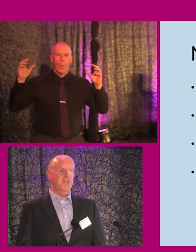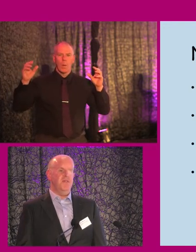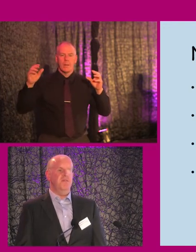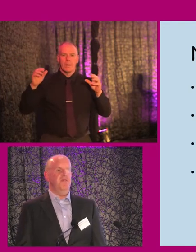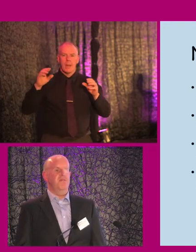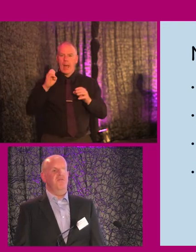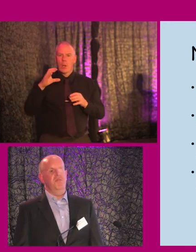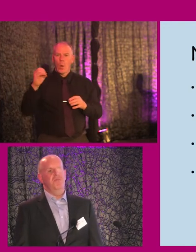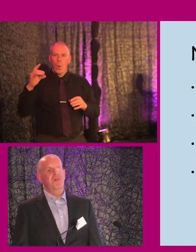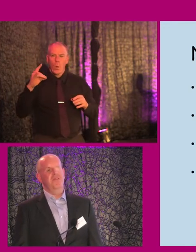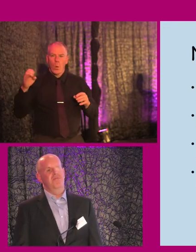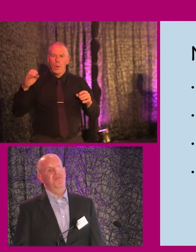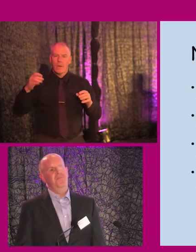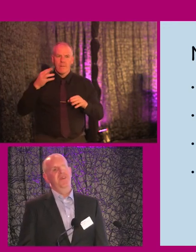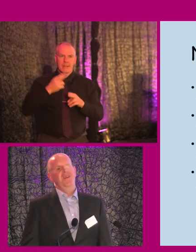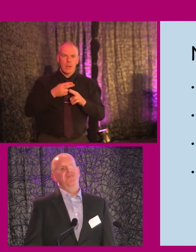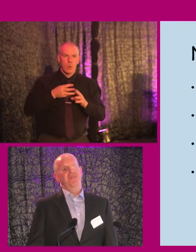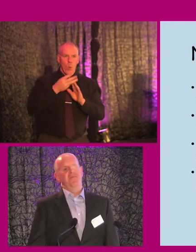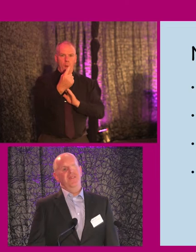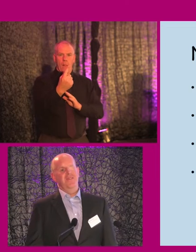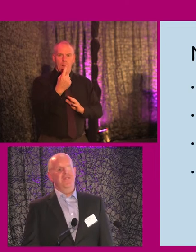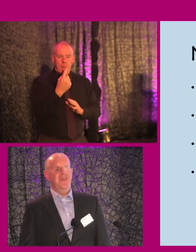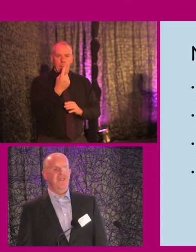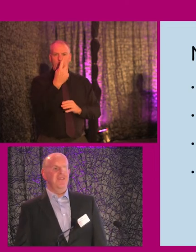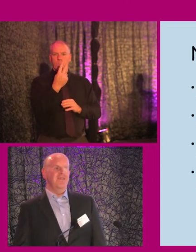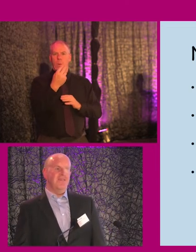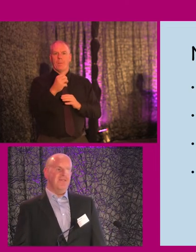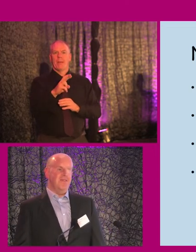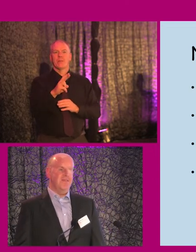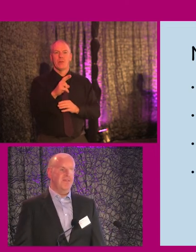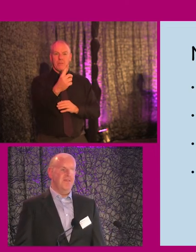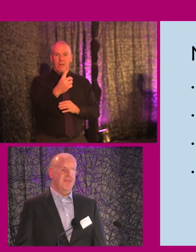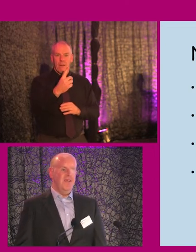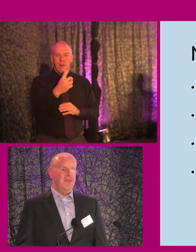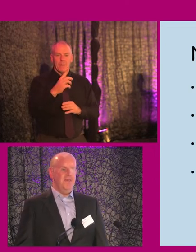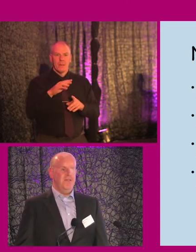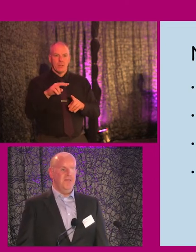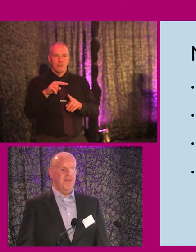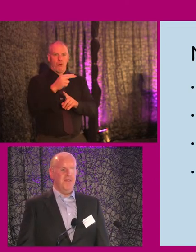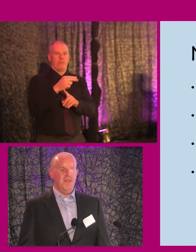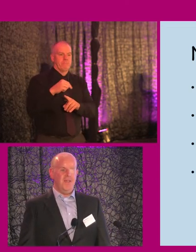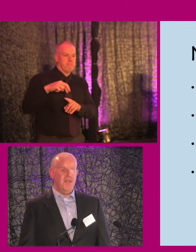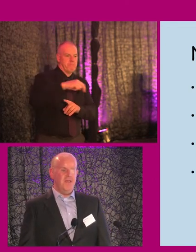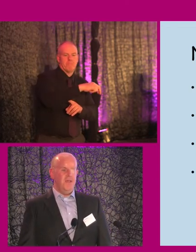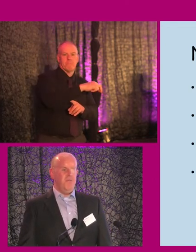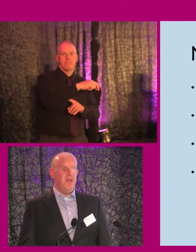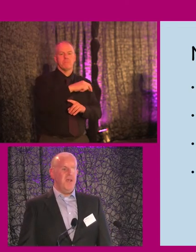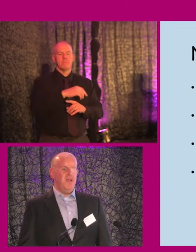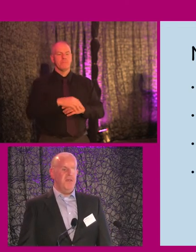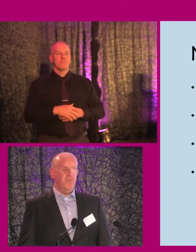echolocation to kind of figure out there could be a wall coming up within a meter or two ahead in, know, you know, when to turn and I went to do kind of and then,